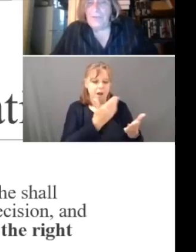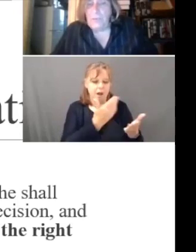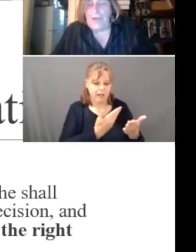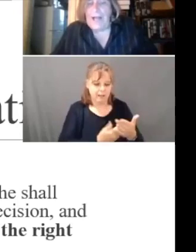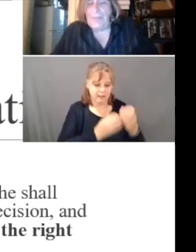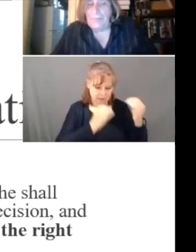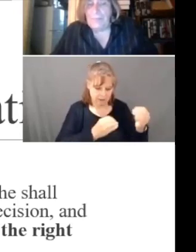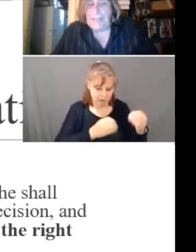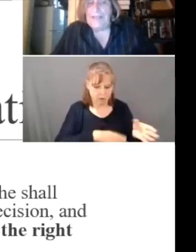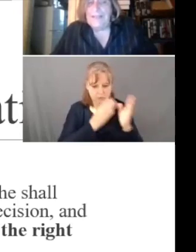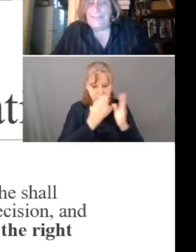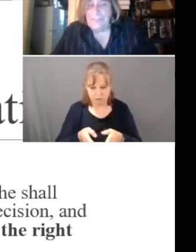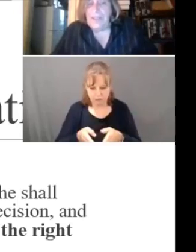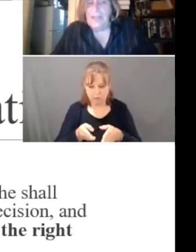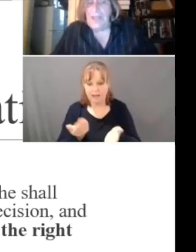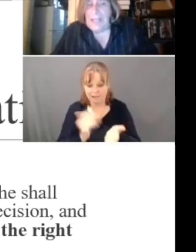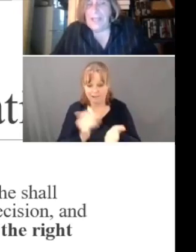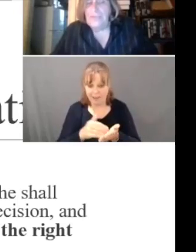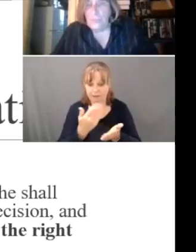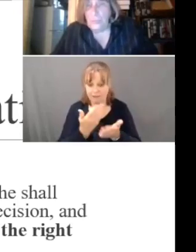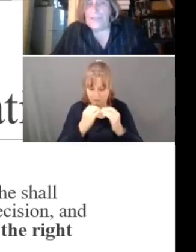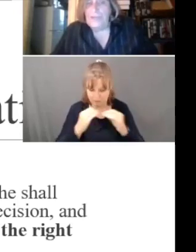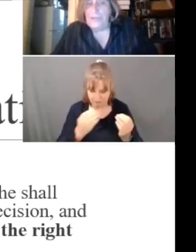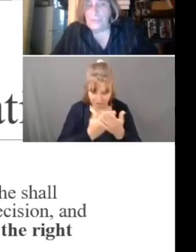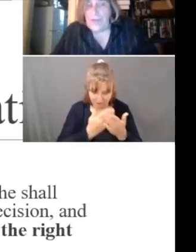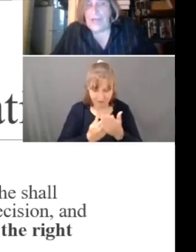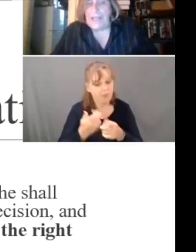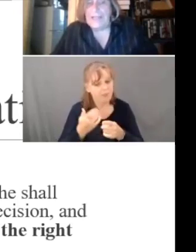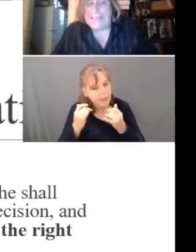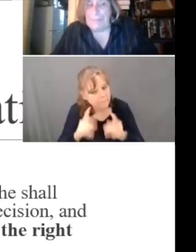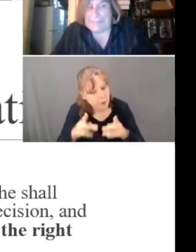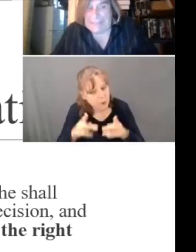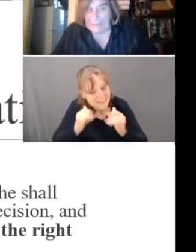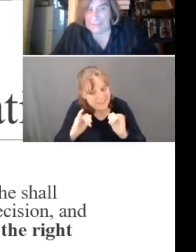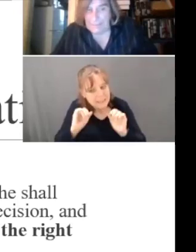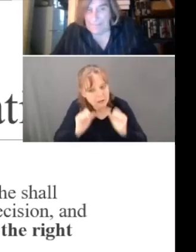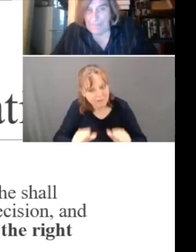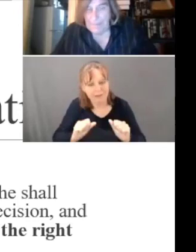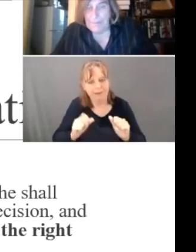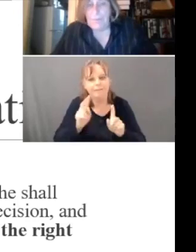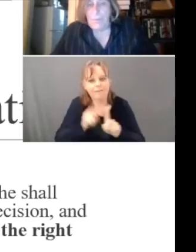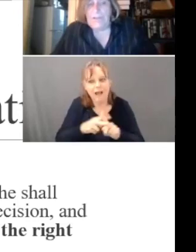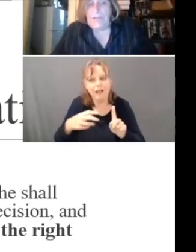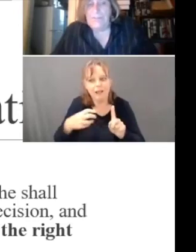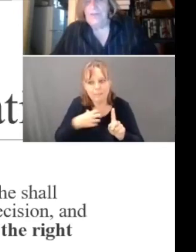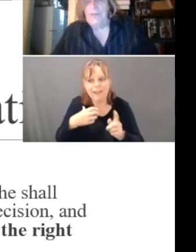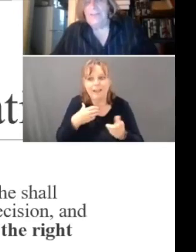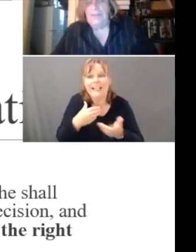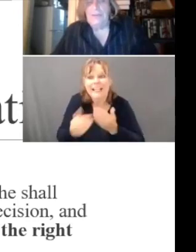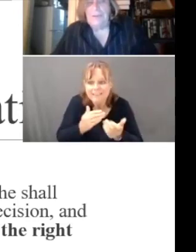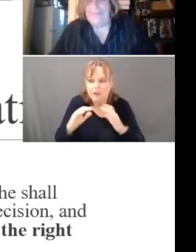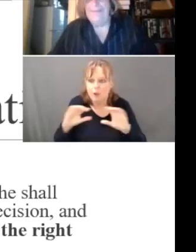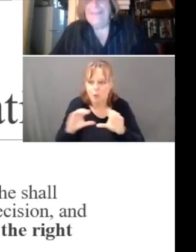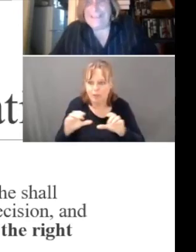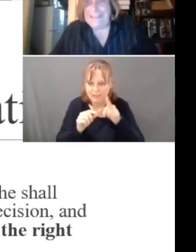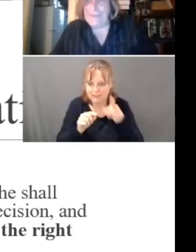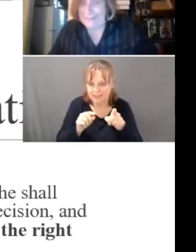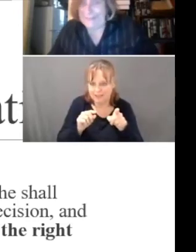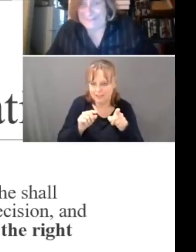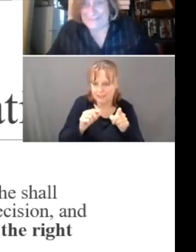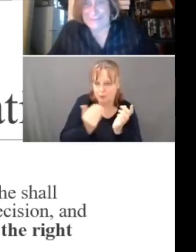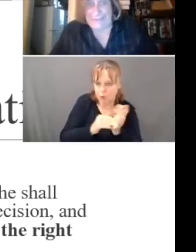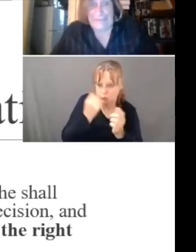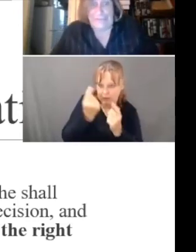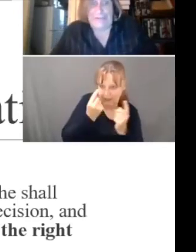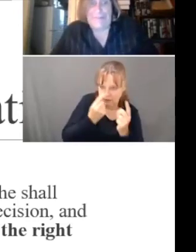individual who filed the complaint still has the right to file an appeal. One consideration in